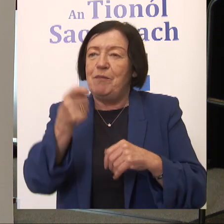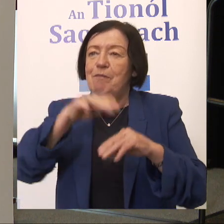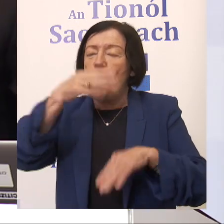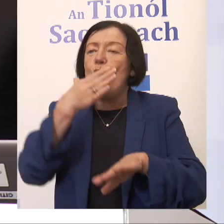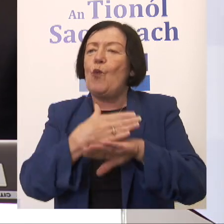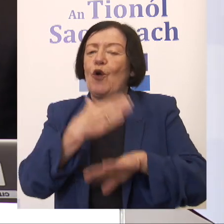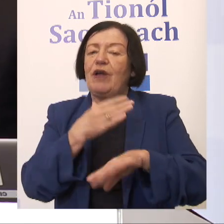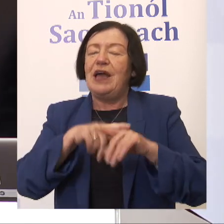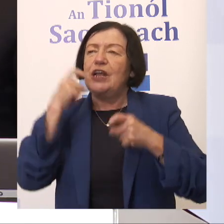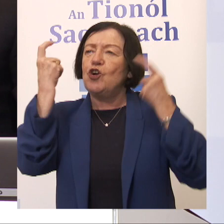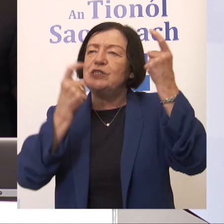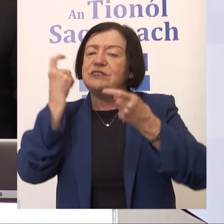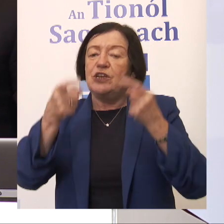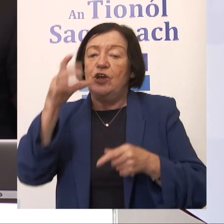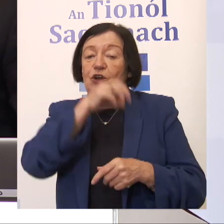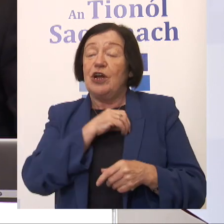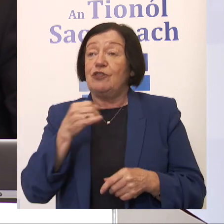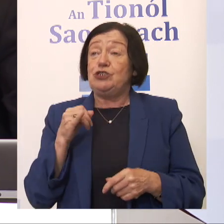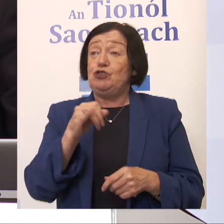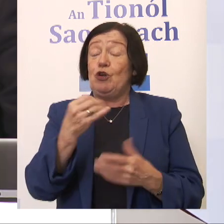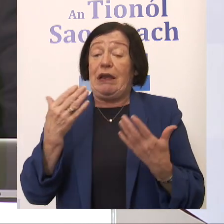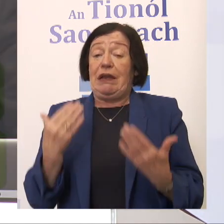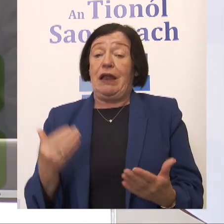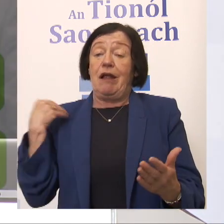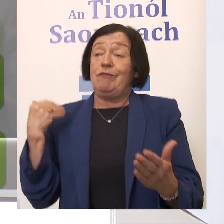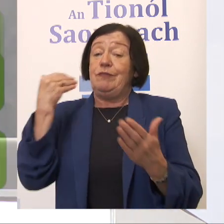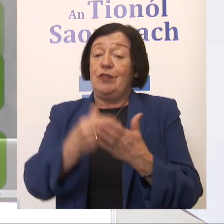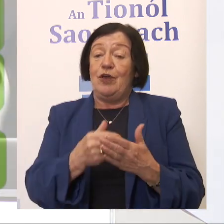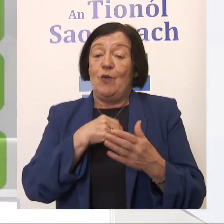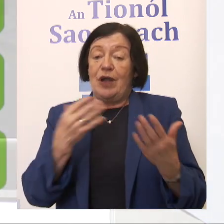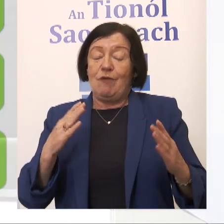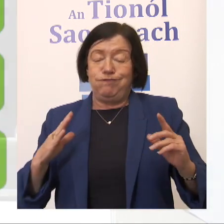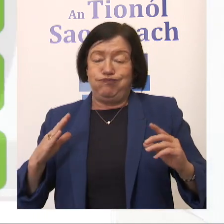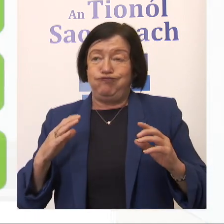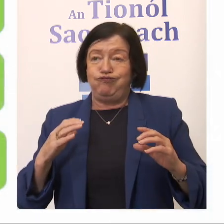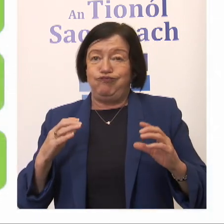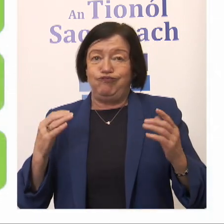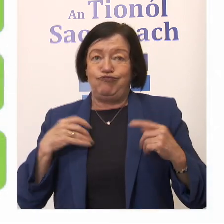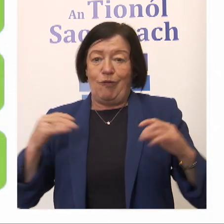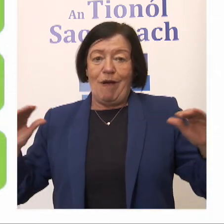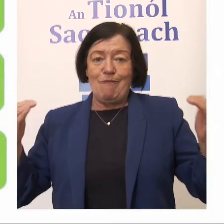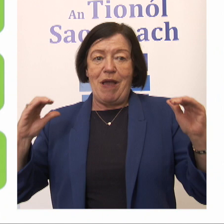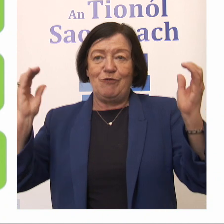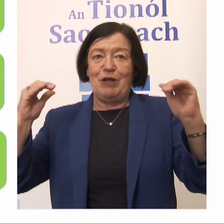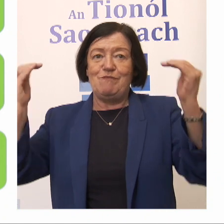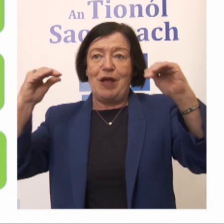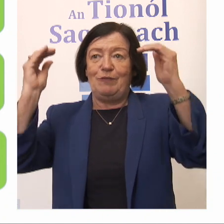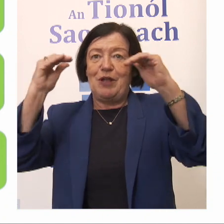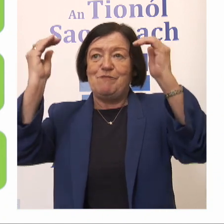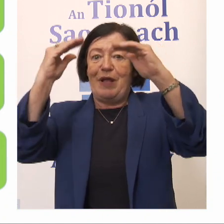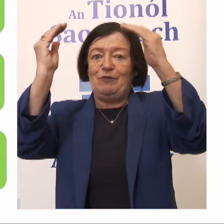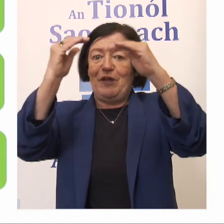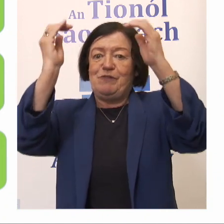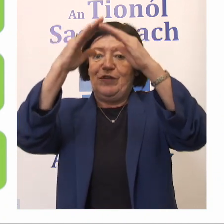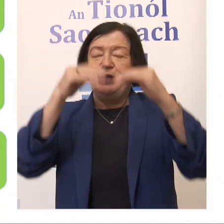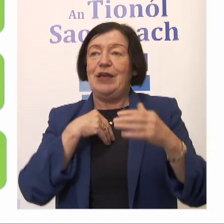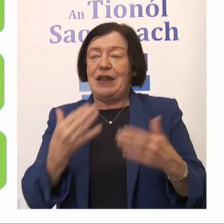and to consider it. So if we look at the journey that we're on, we're climbing that mountain, we've gone through the first, those first three pillars to set